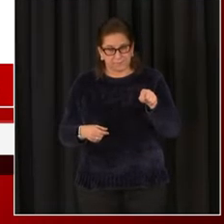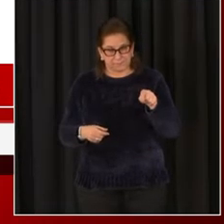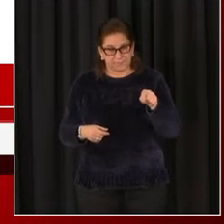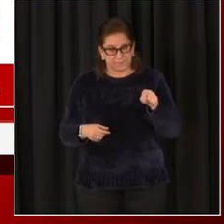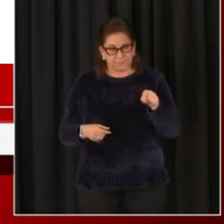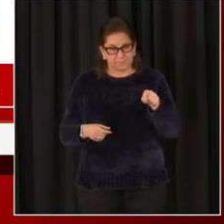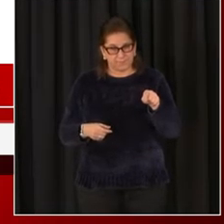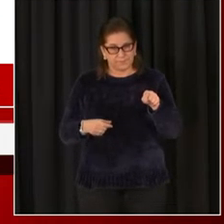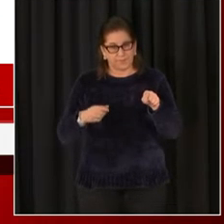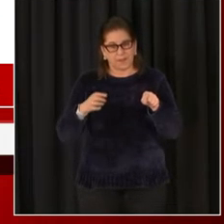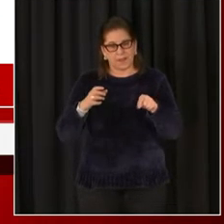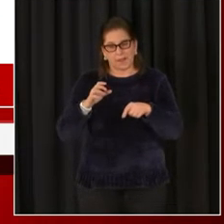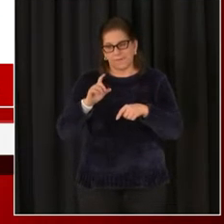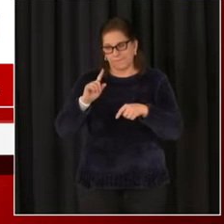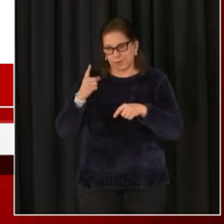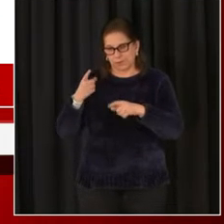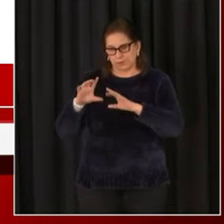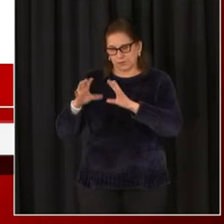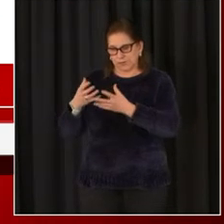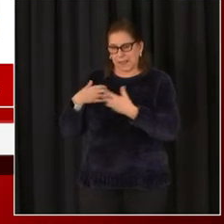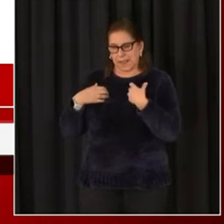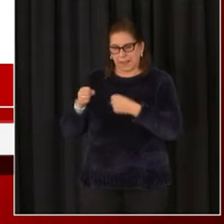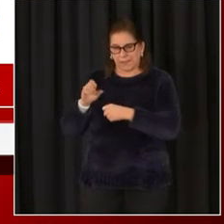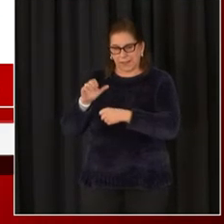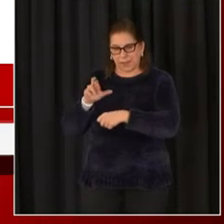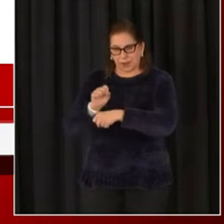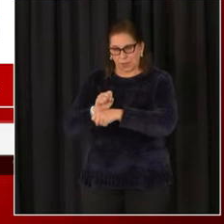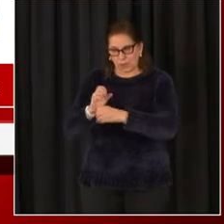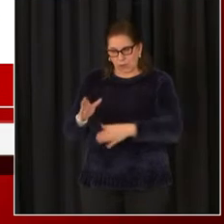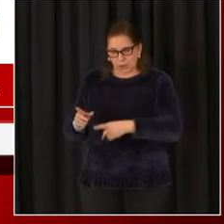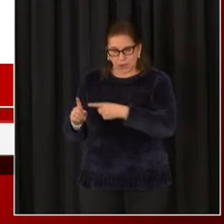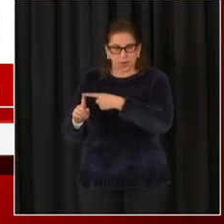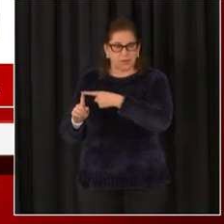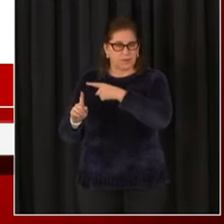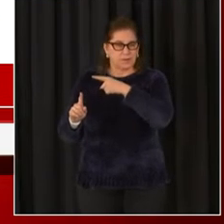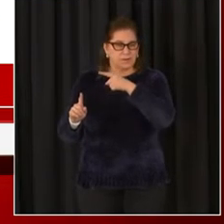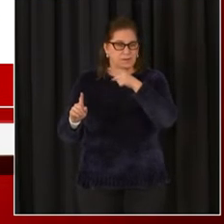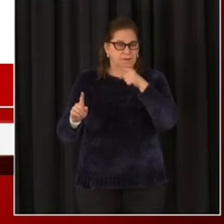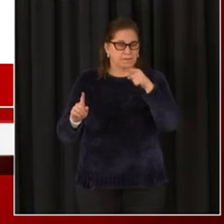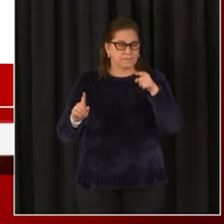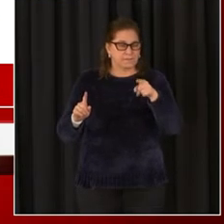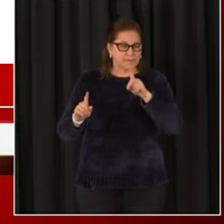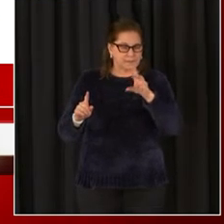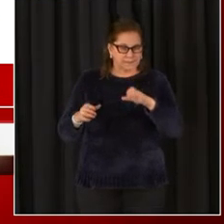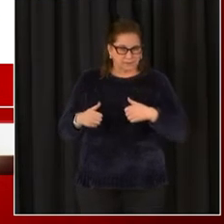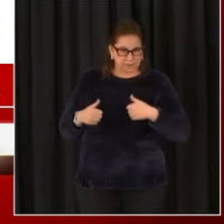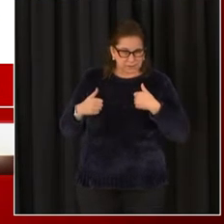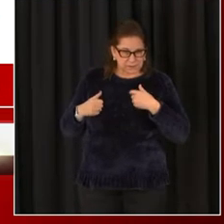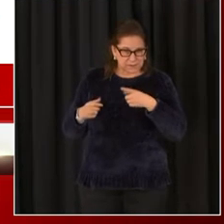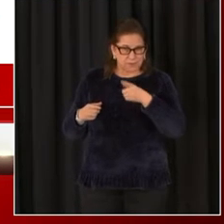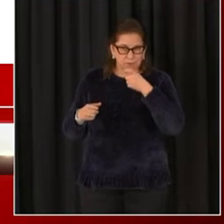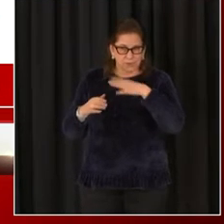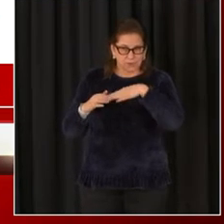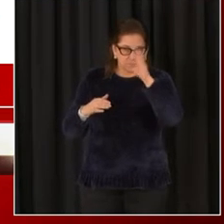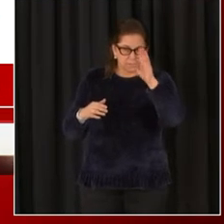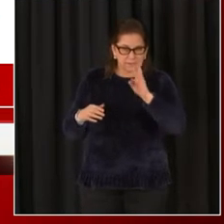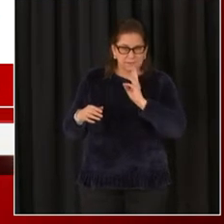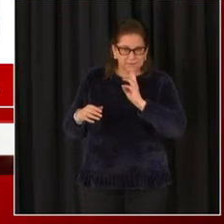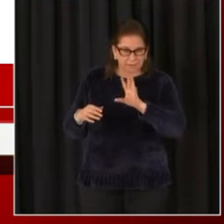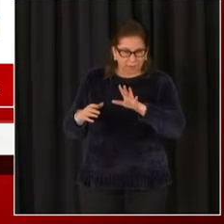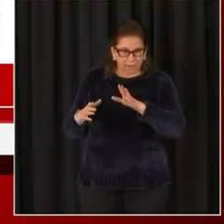health care workers were individuals in nursing homes, then followed by district residents over the age of 65.